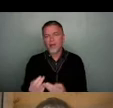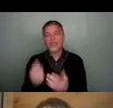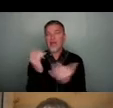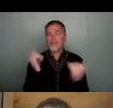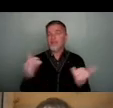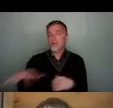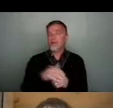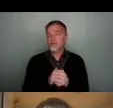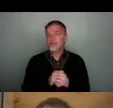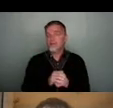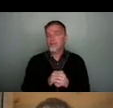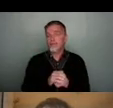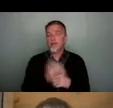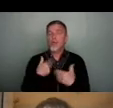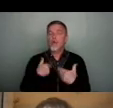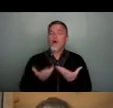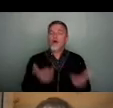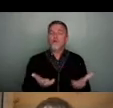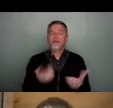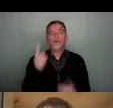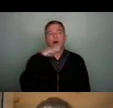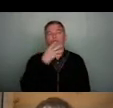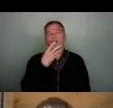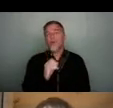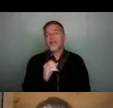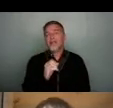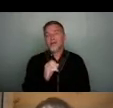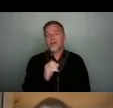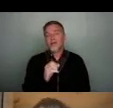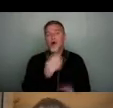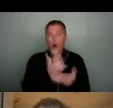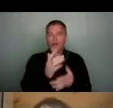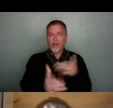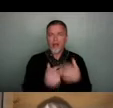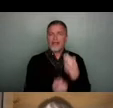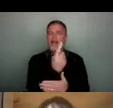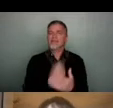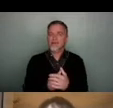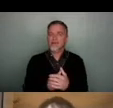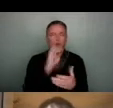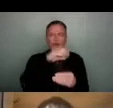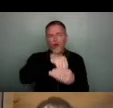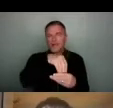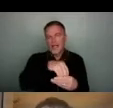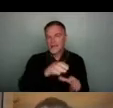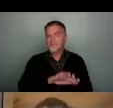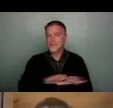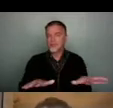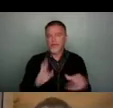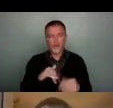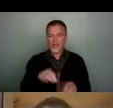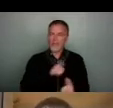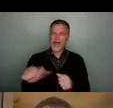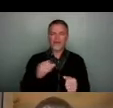and we offered something like 140 online events or pieces of content from the best of